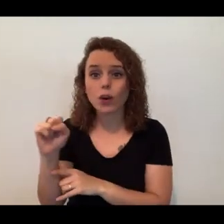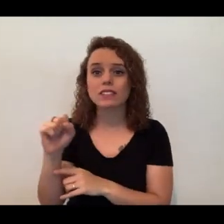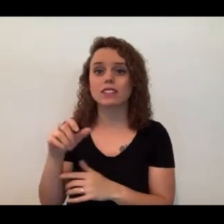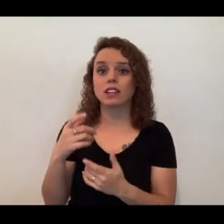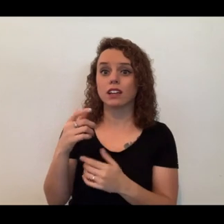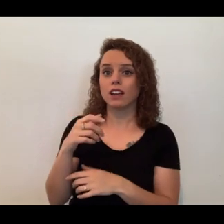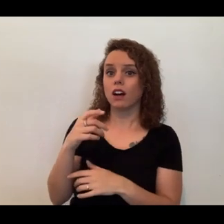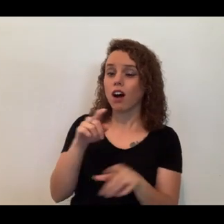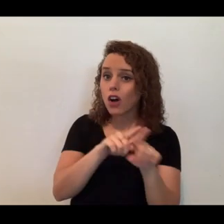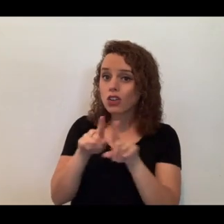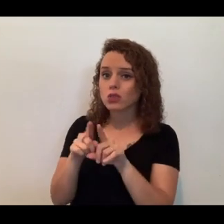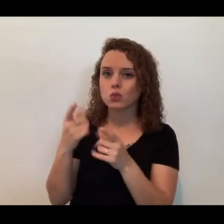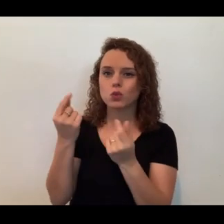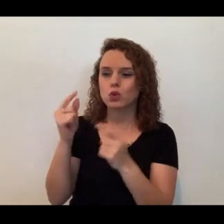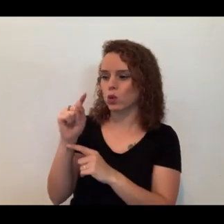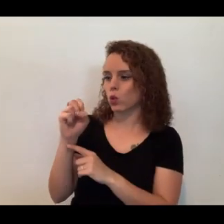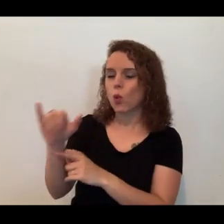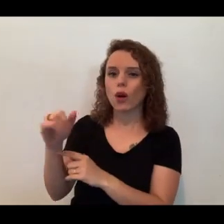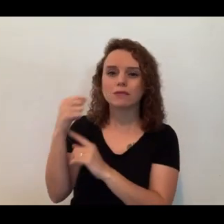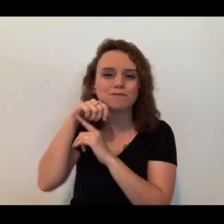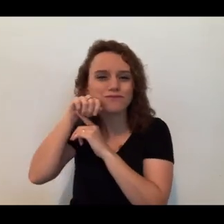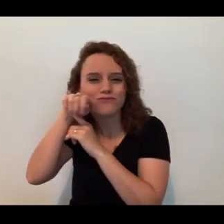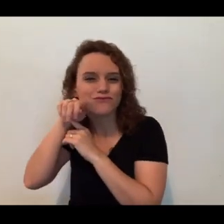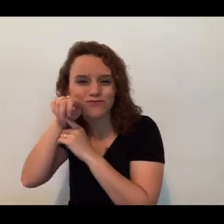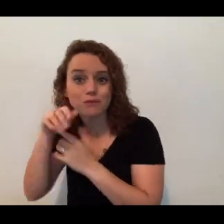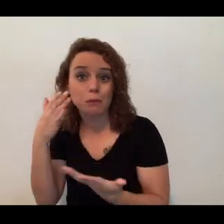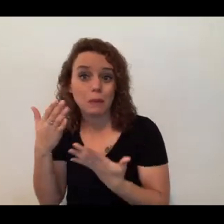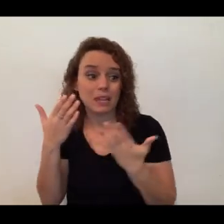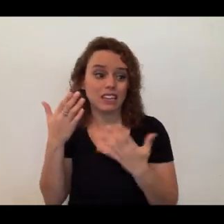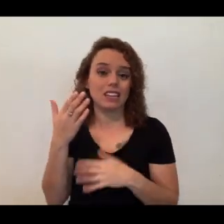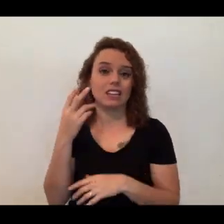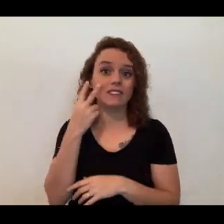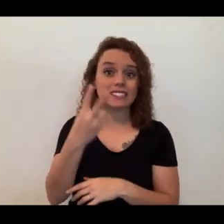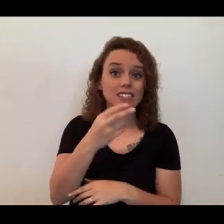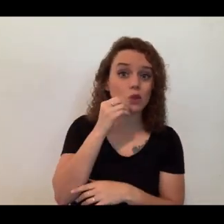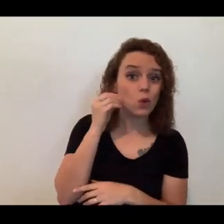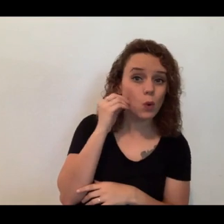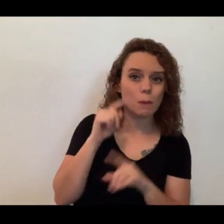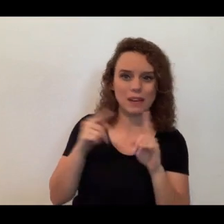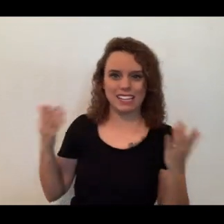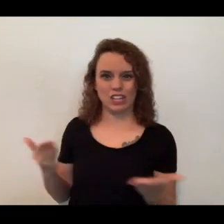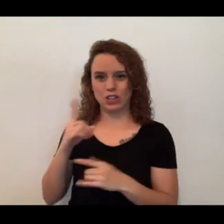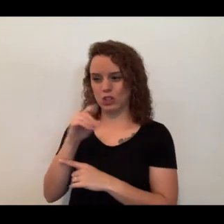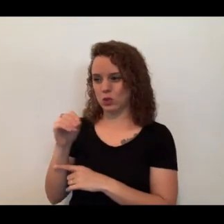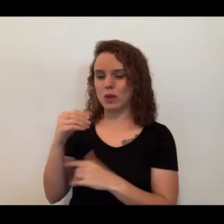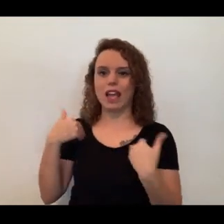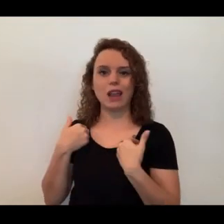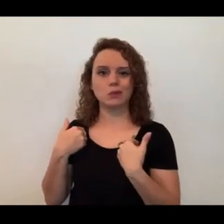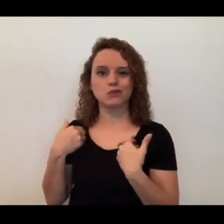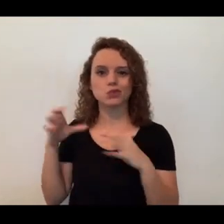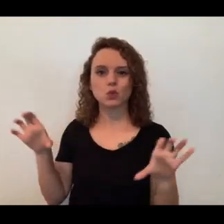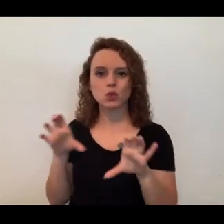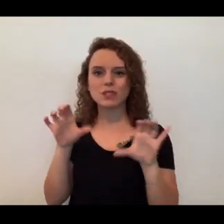cats do. I'm sure you've seen your cats at home do it, but our animals at the zoo do as well. When they smell something they like,